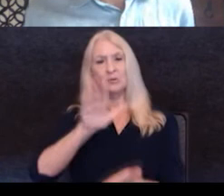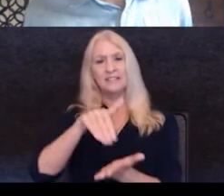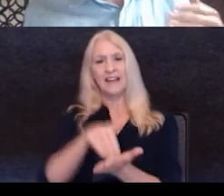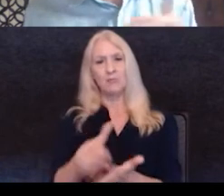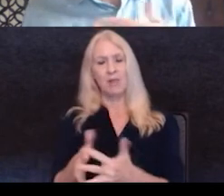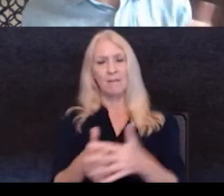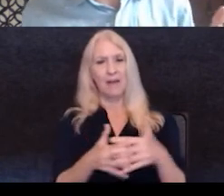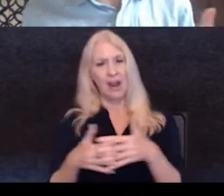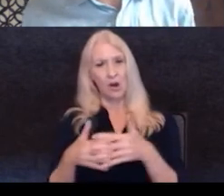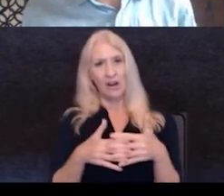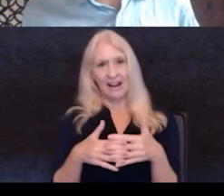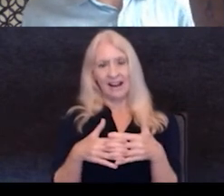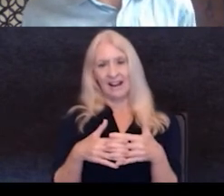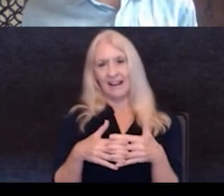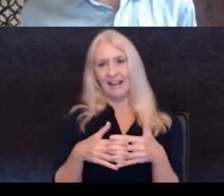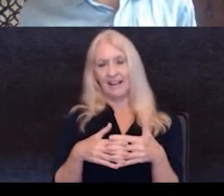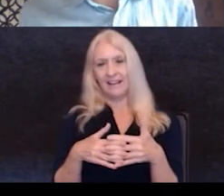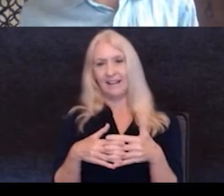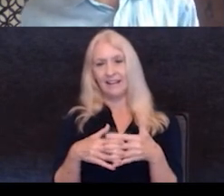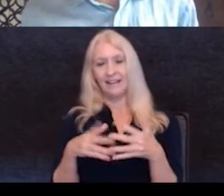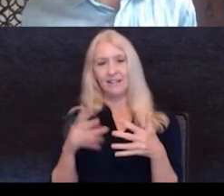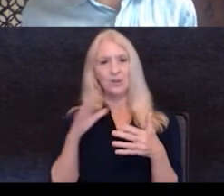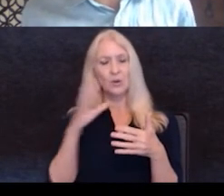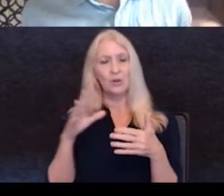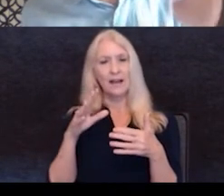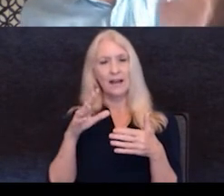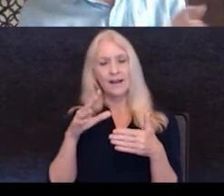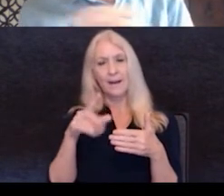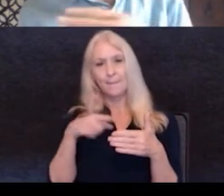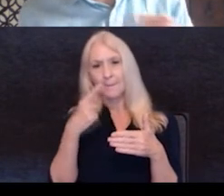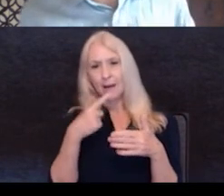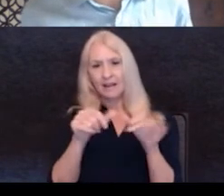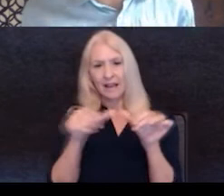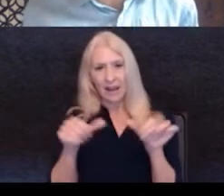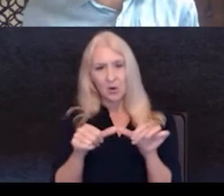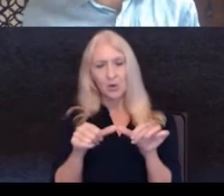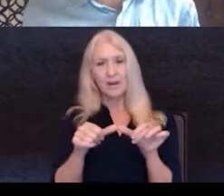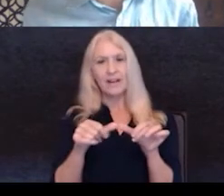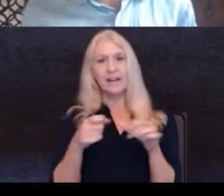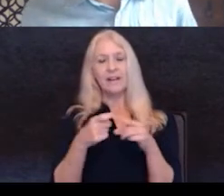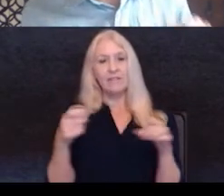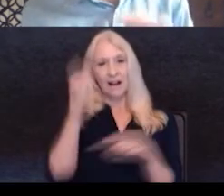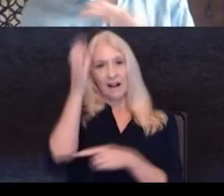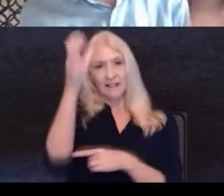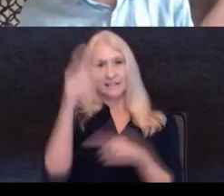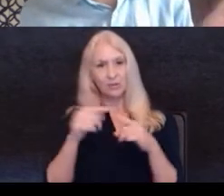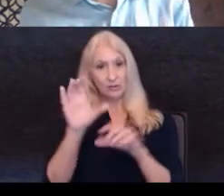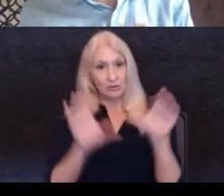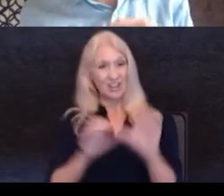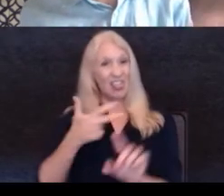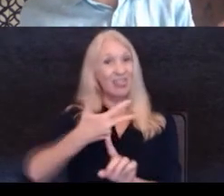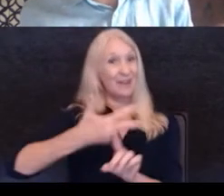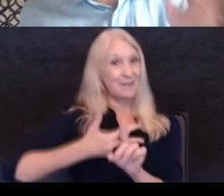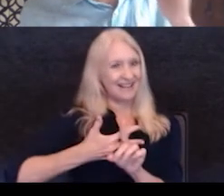do a public space intervention from concept to construction in three months. Um, this,